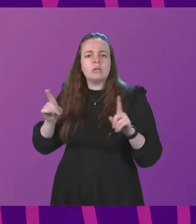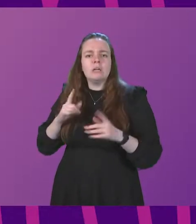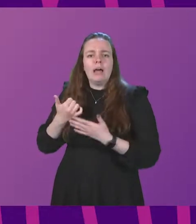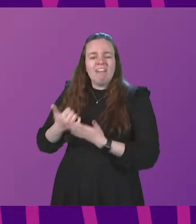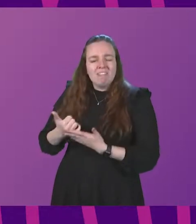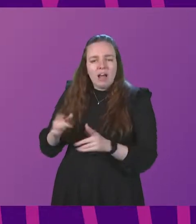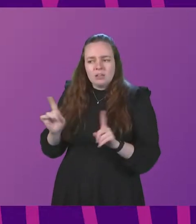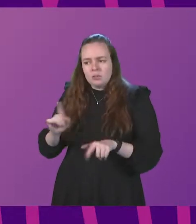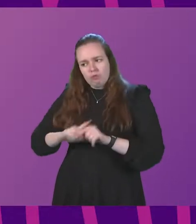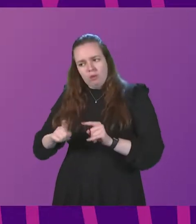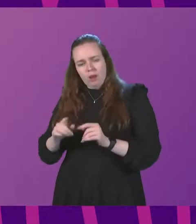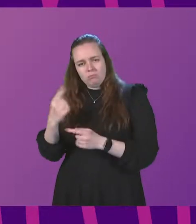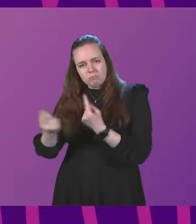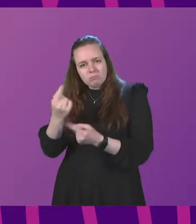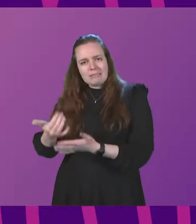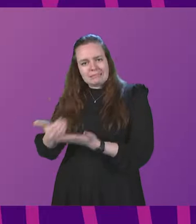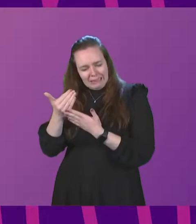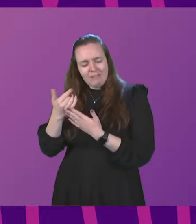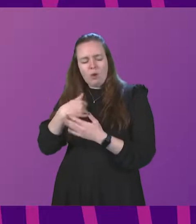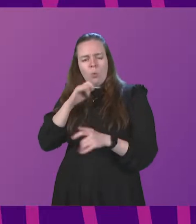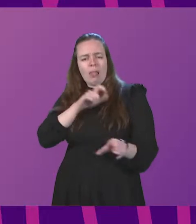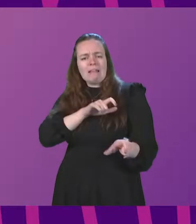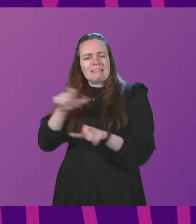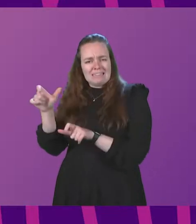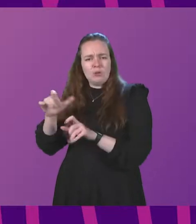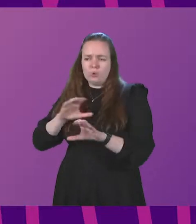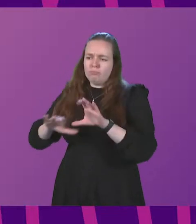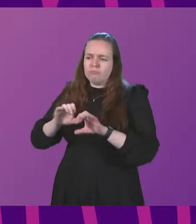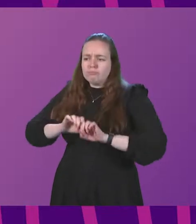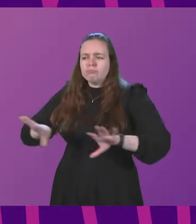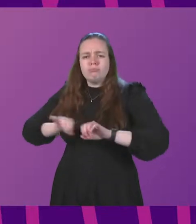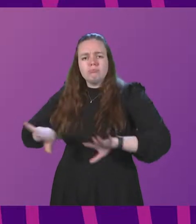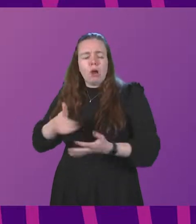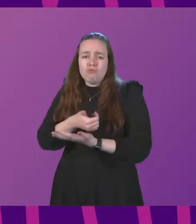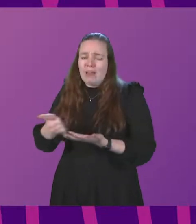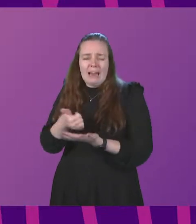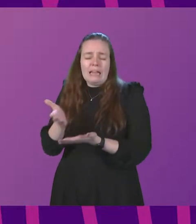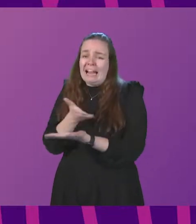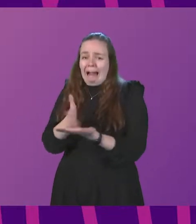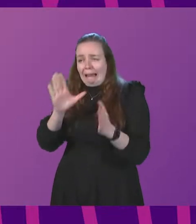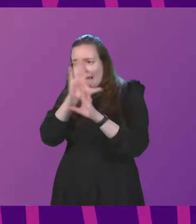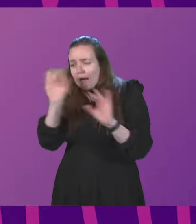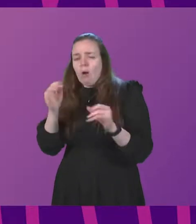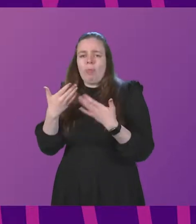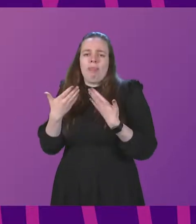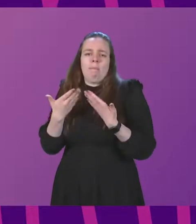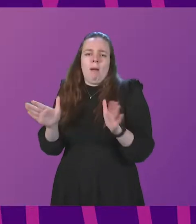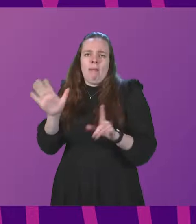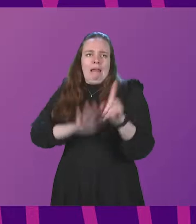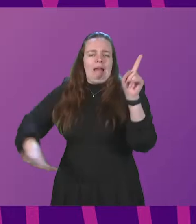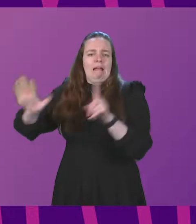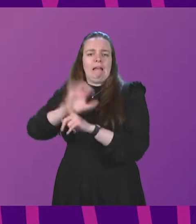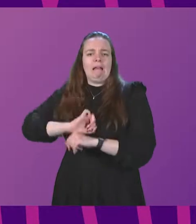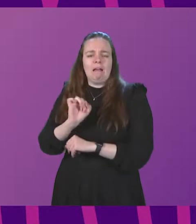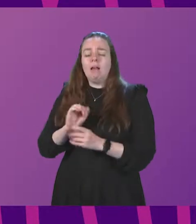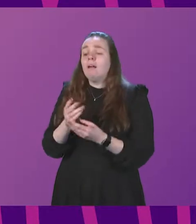to keep themselves safe and protected. We will continue to communicate regularly and as clearly as possible with the public across the country. Of